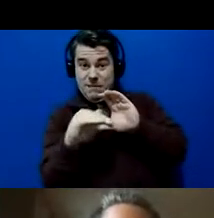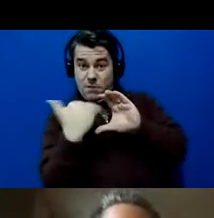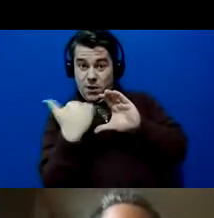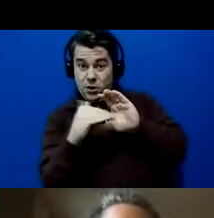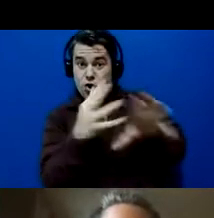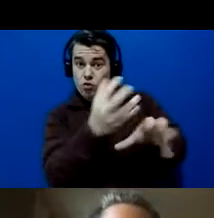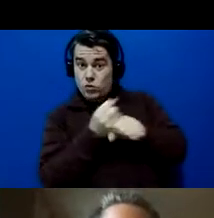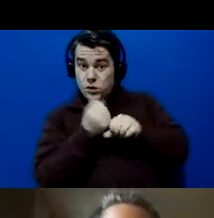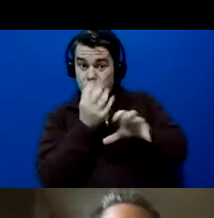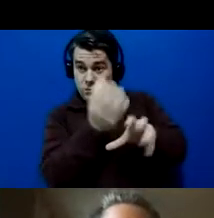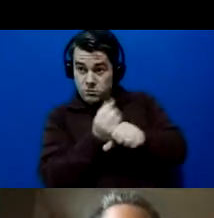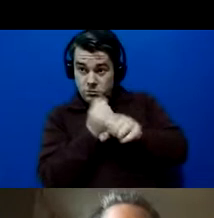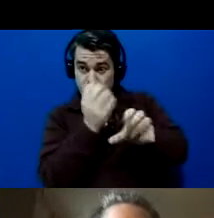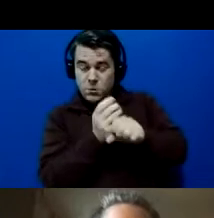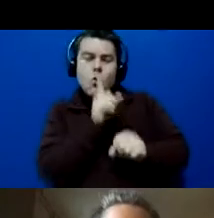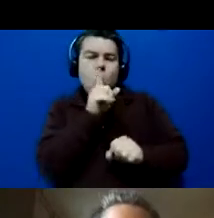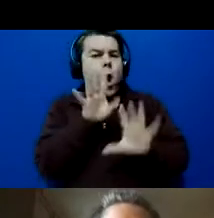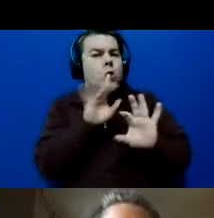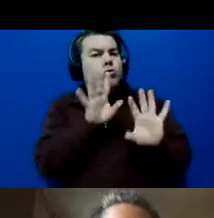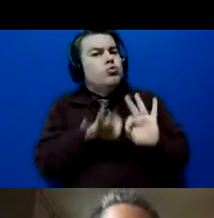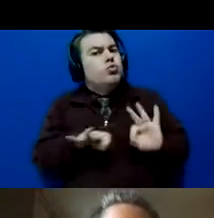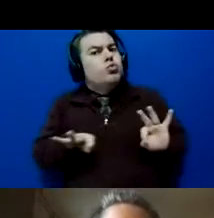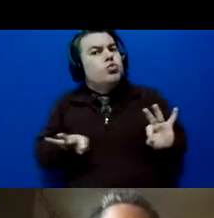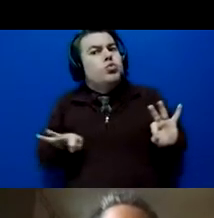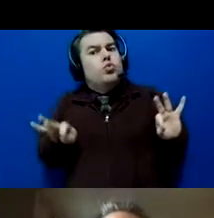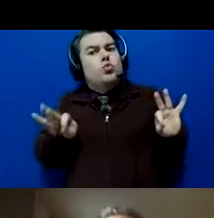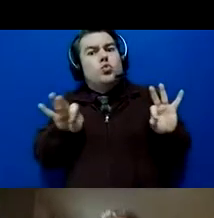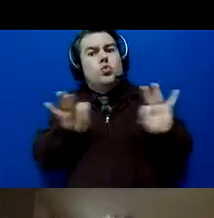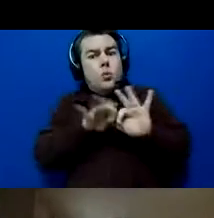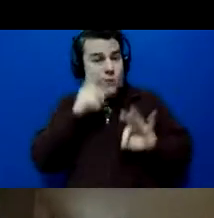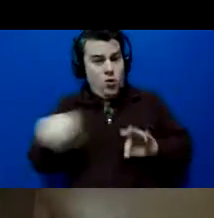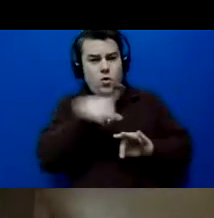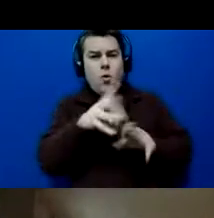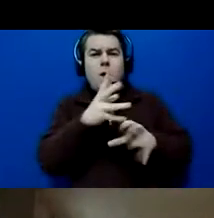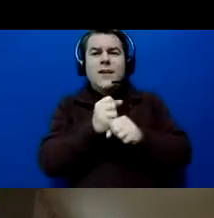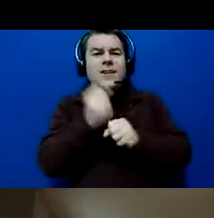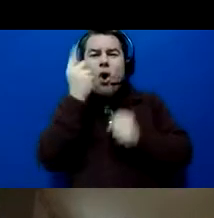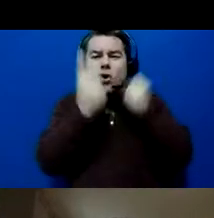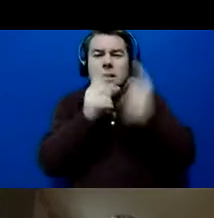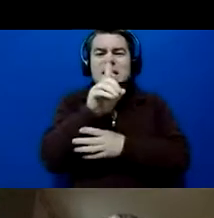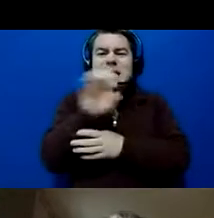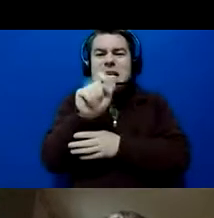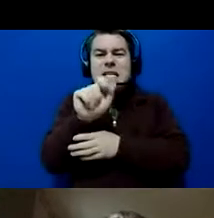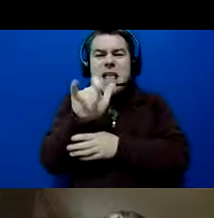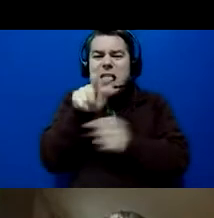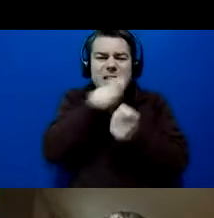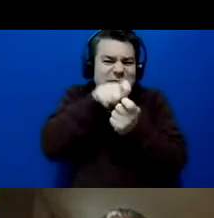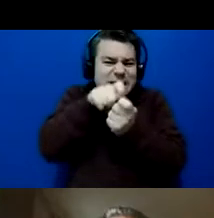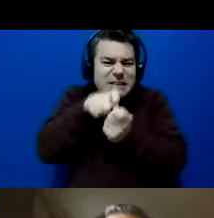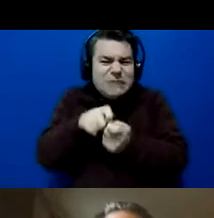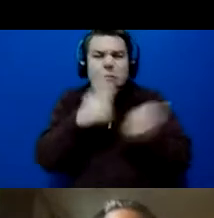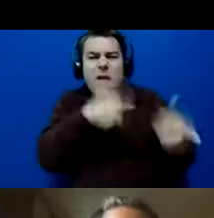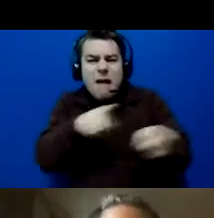These emails are crucial for you guys getting the details of what's happening in our company.